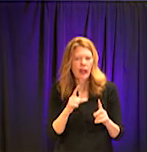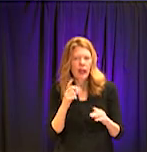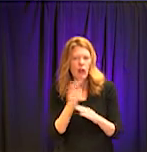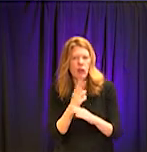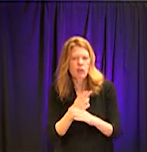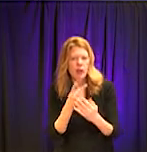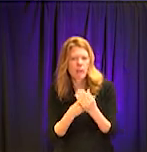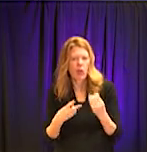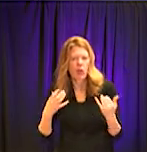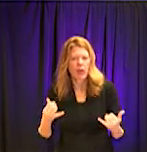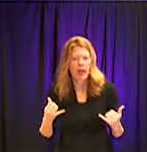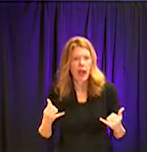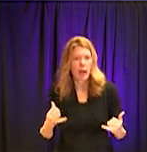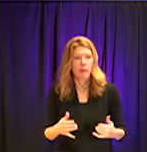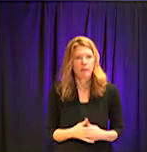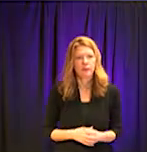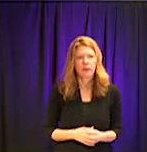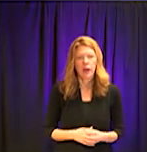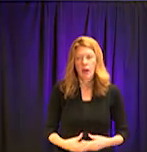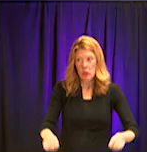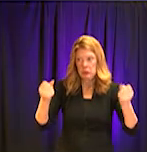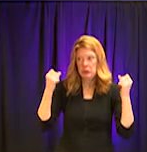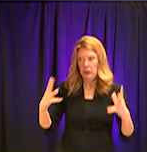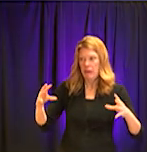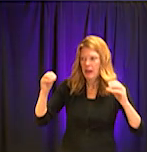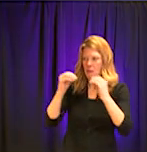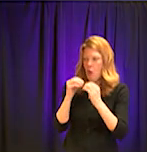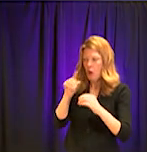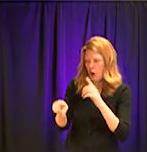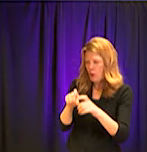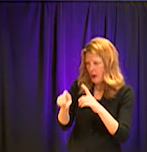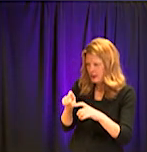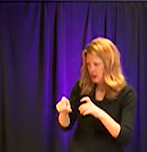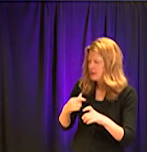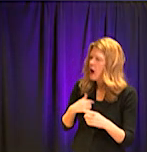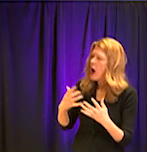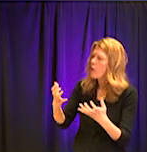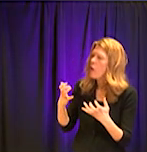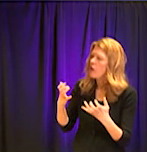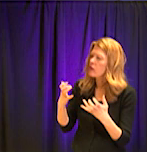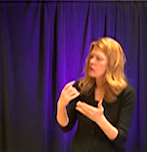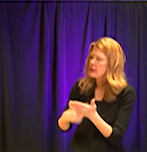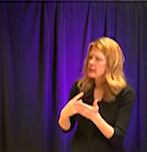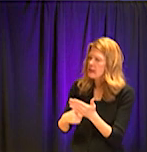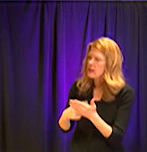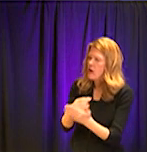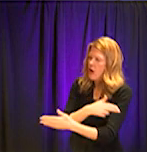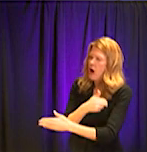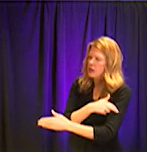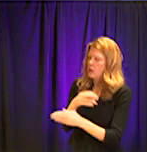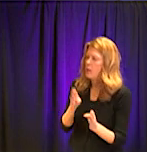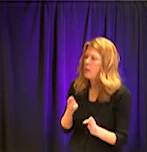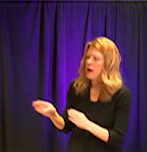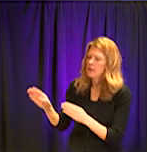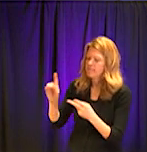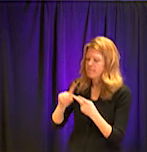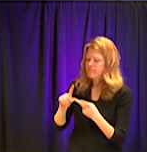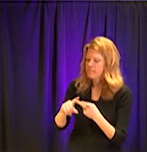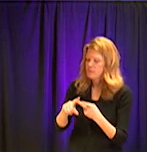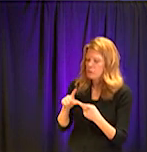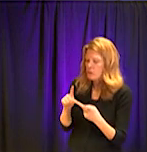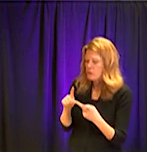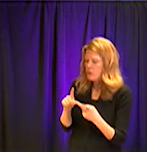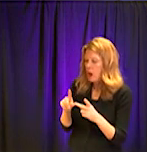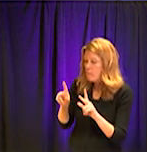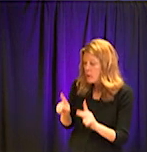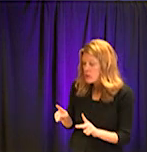later. Um, many more questions, cause I want to ask you, talk to you some about hospital preparedness as well. Uh, personal protective gear for our,